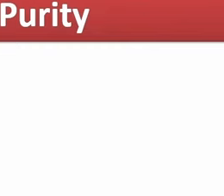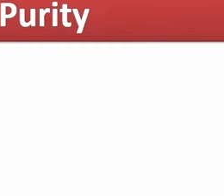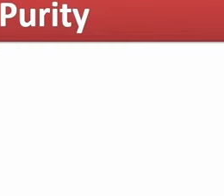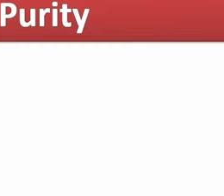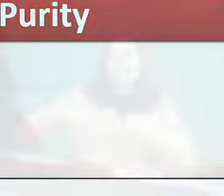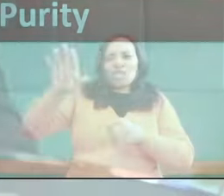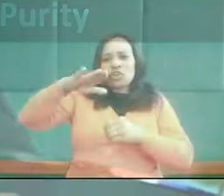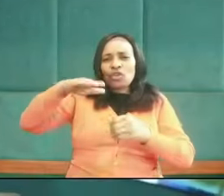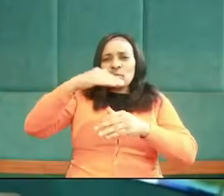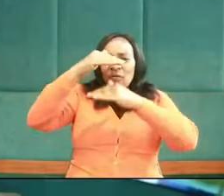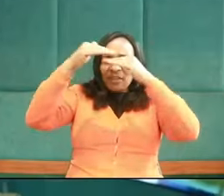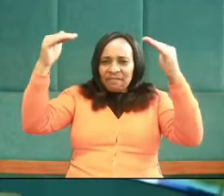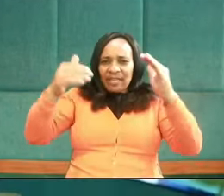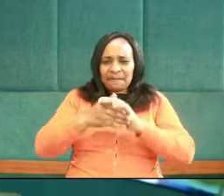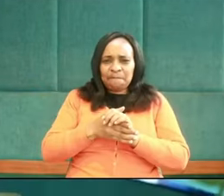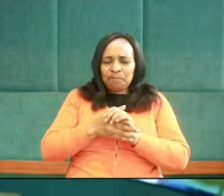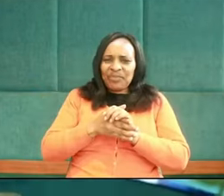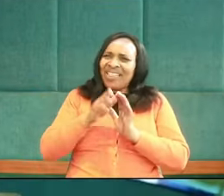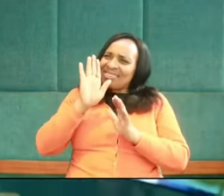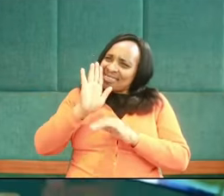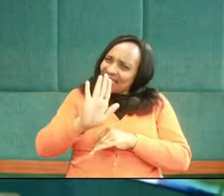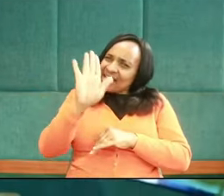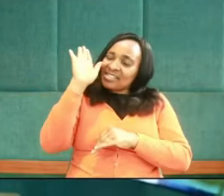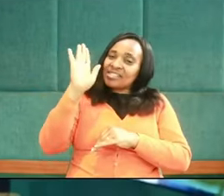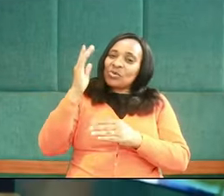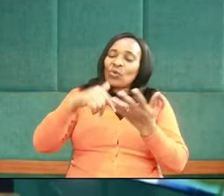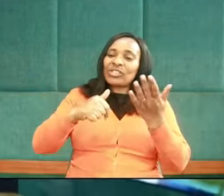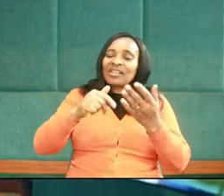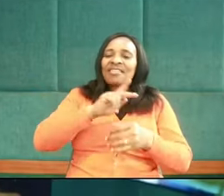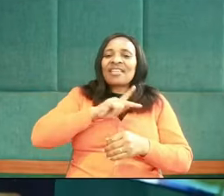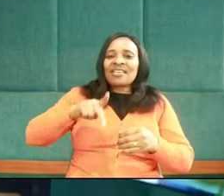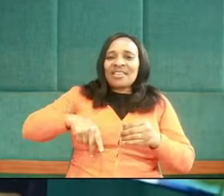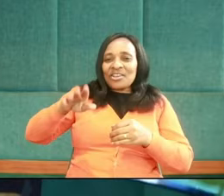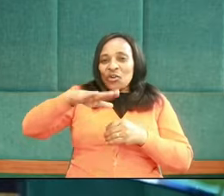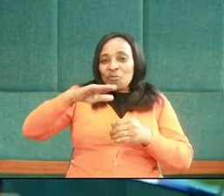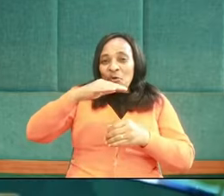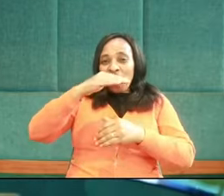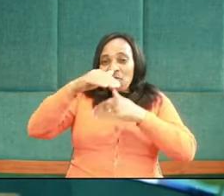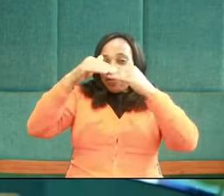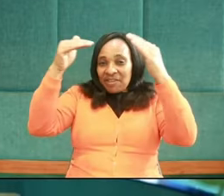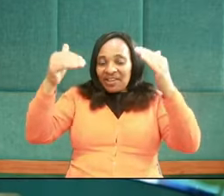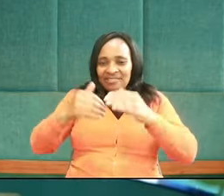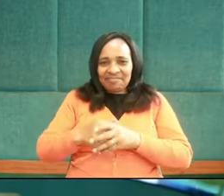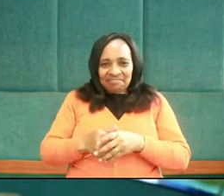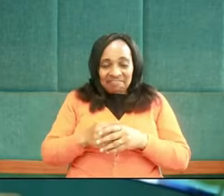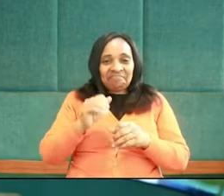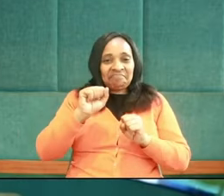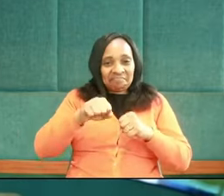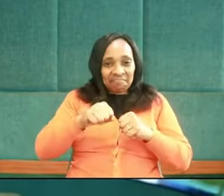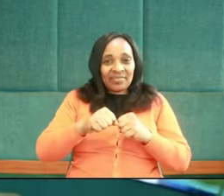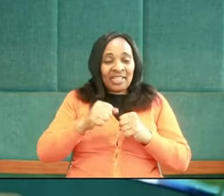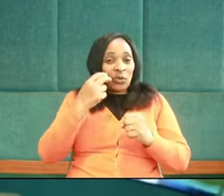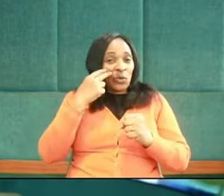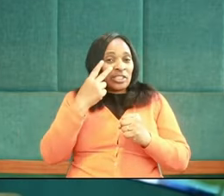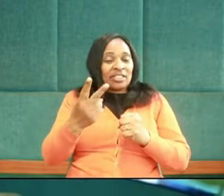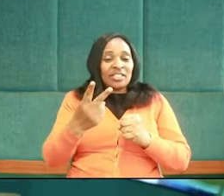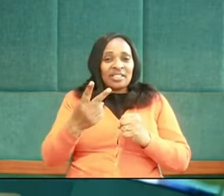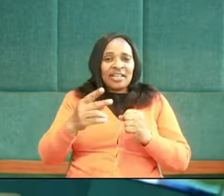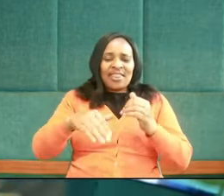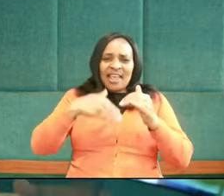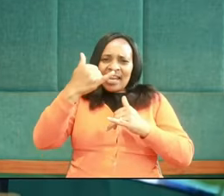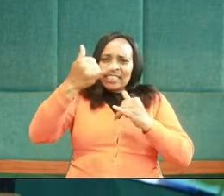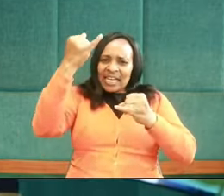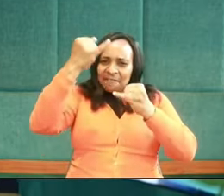of heaven. Theirs is the kingdom of heaven. And of course, we looked at the next and